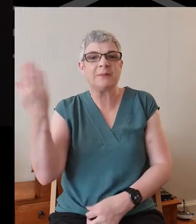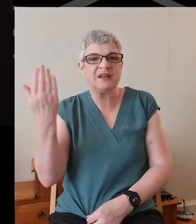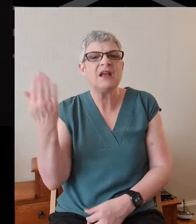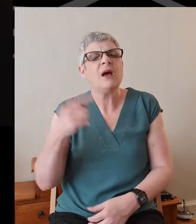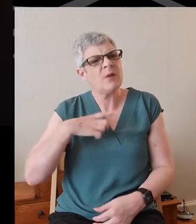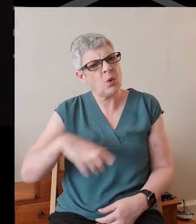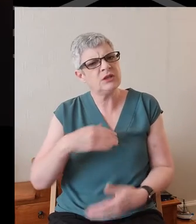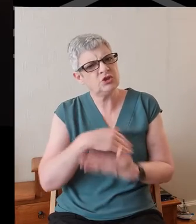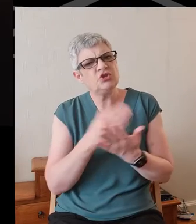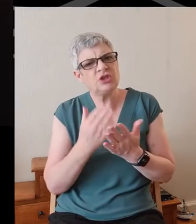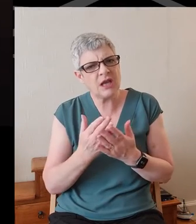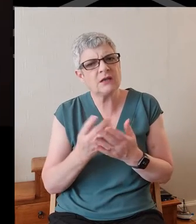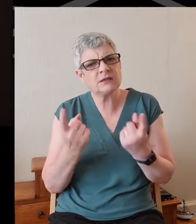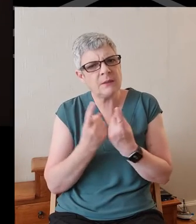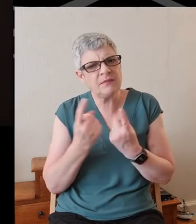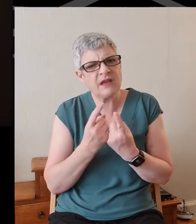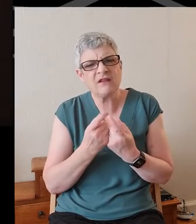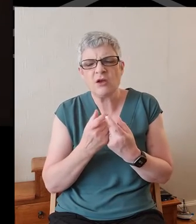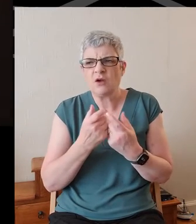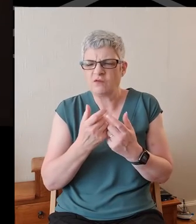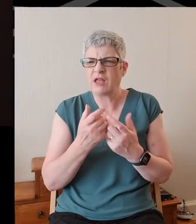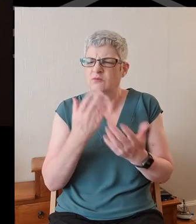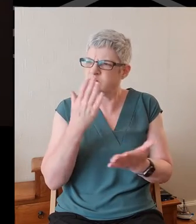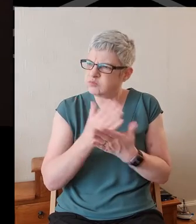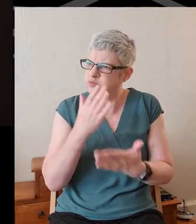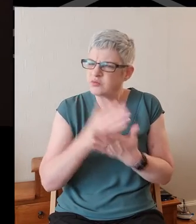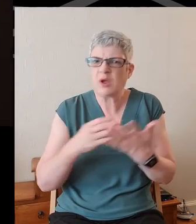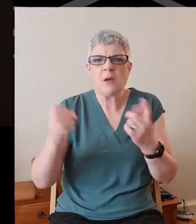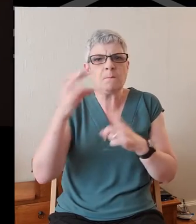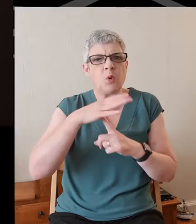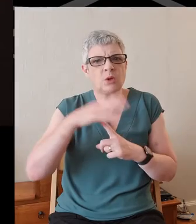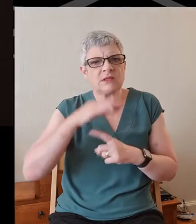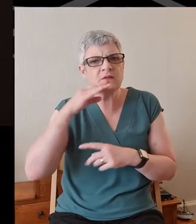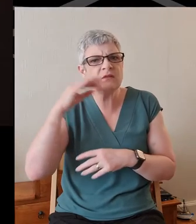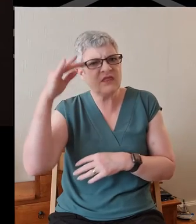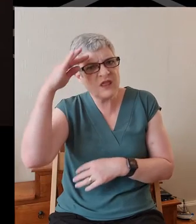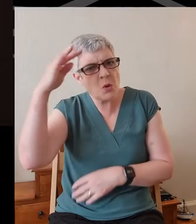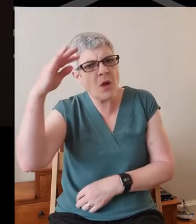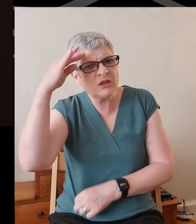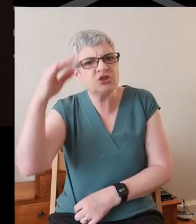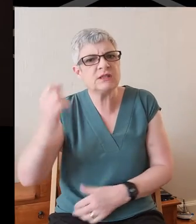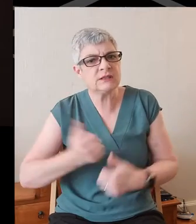a section from this classic work of theology with you this morning.